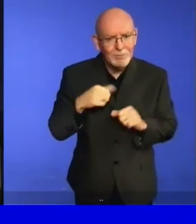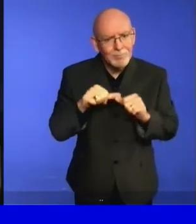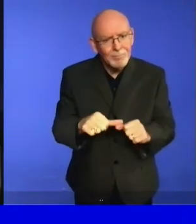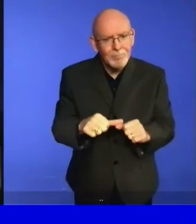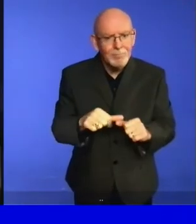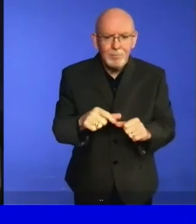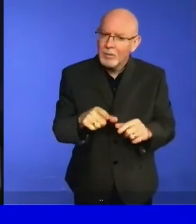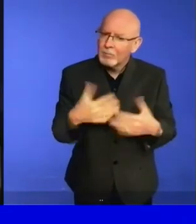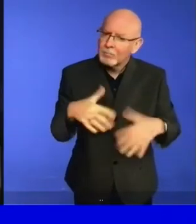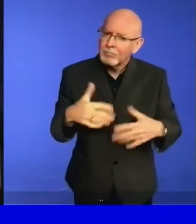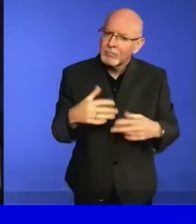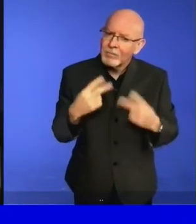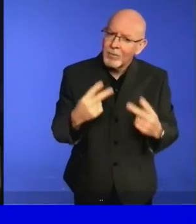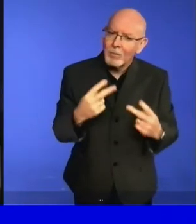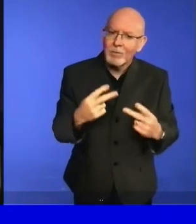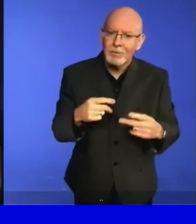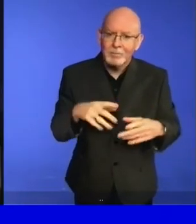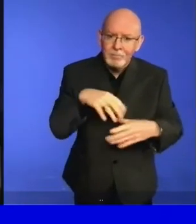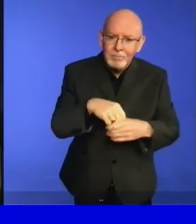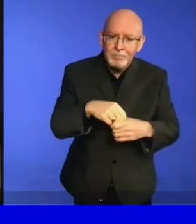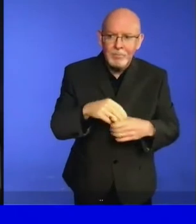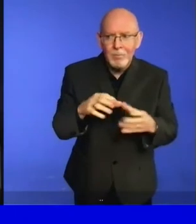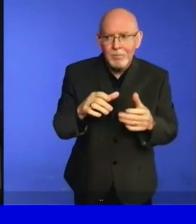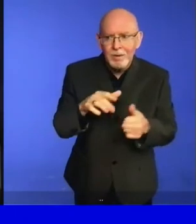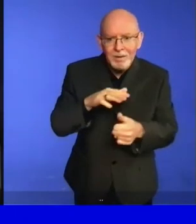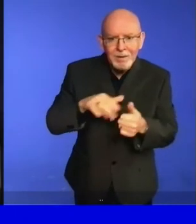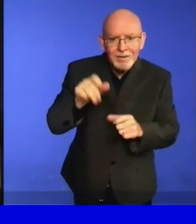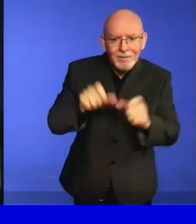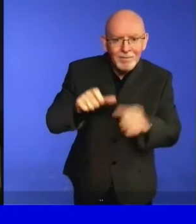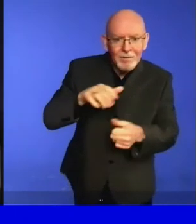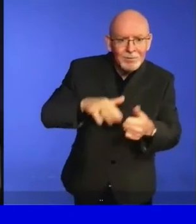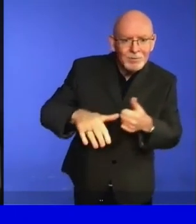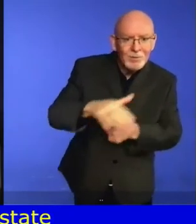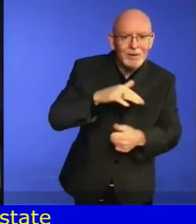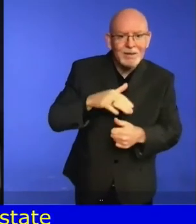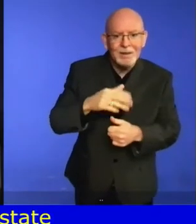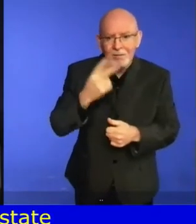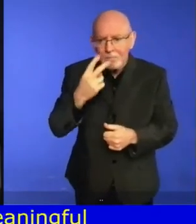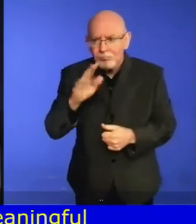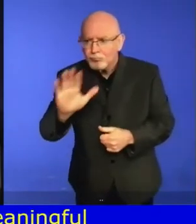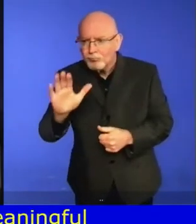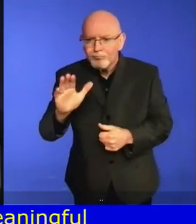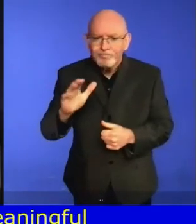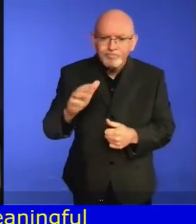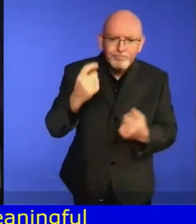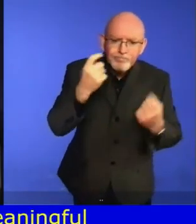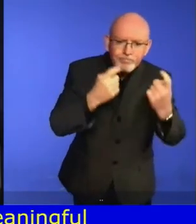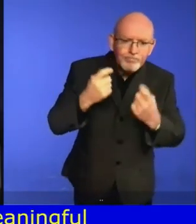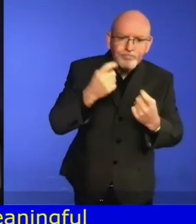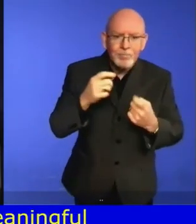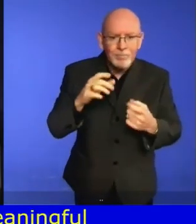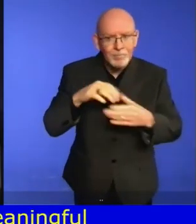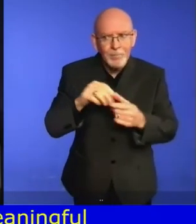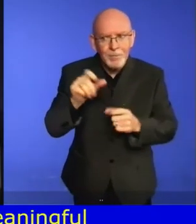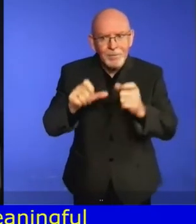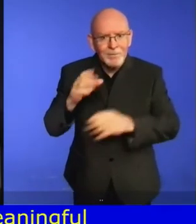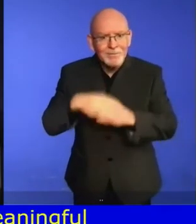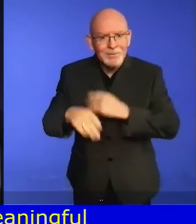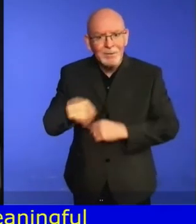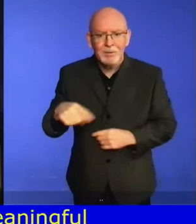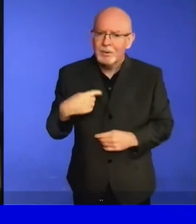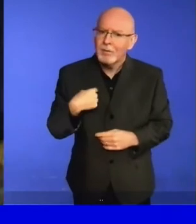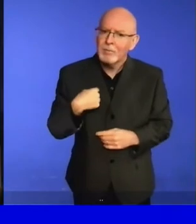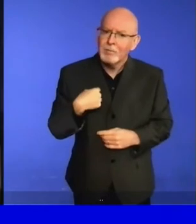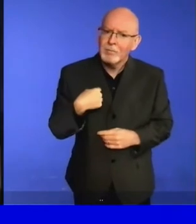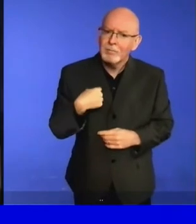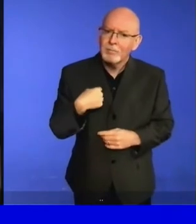with persons with disabilities to guide their response to the Committee. Virtual work of the Committee is an exceptional measure that